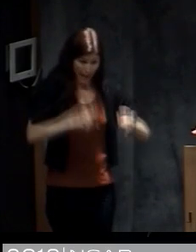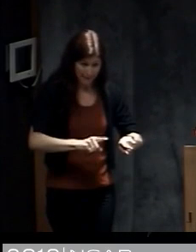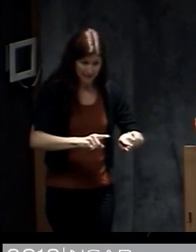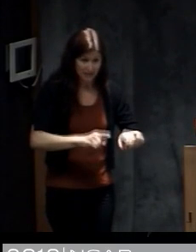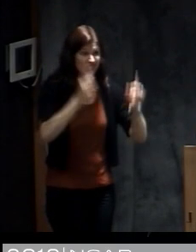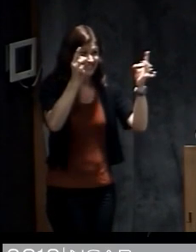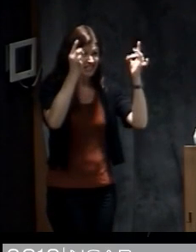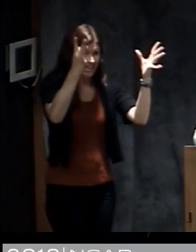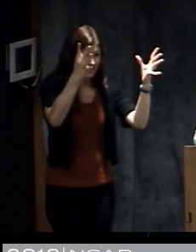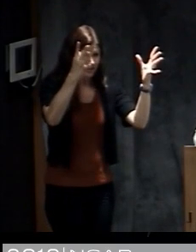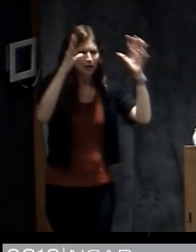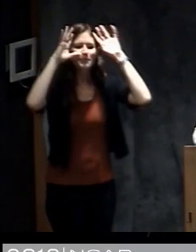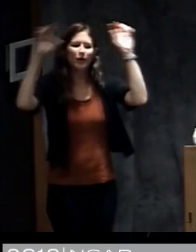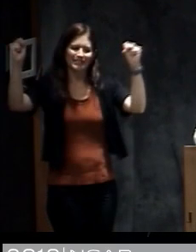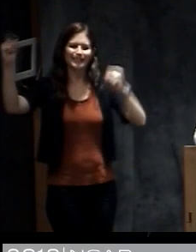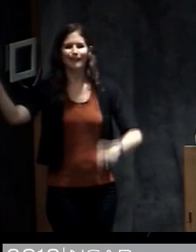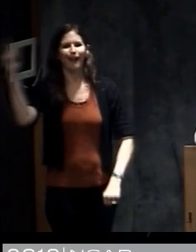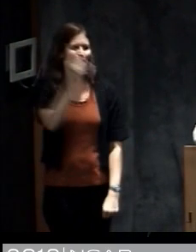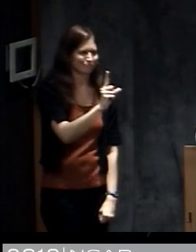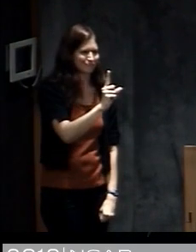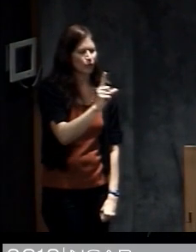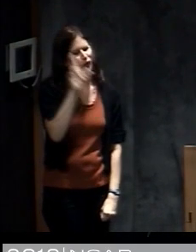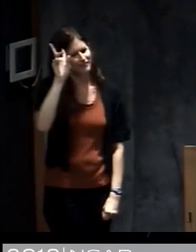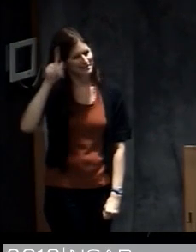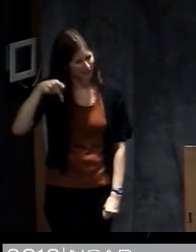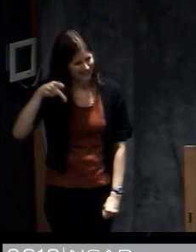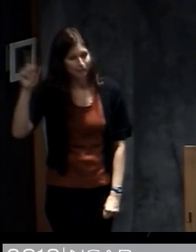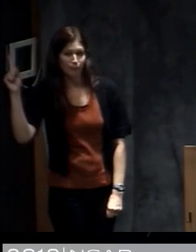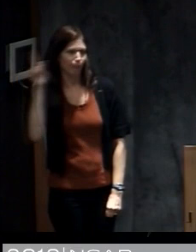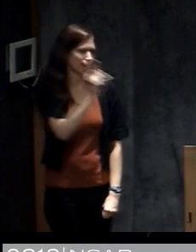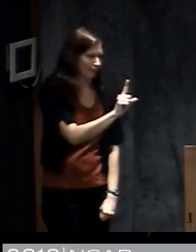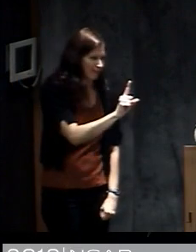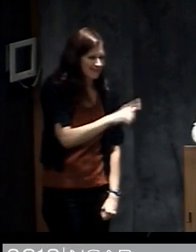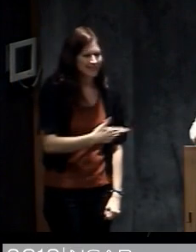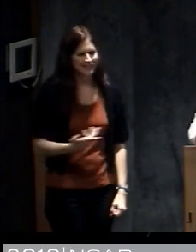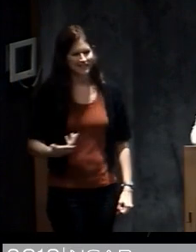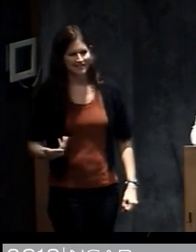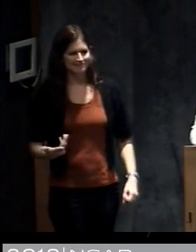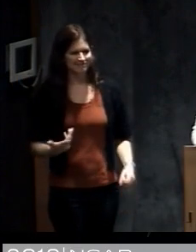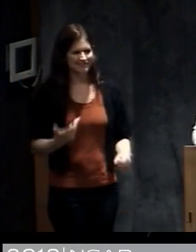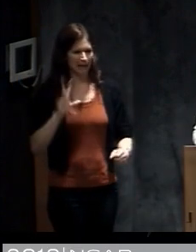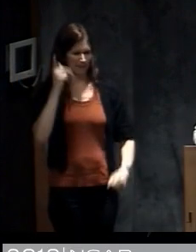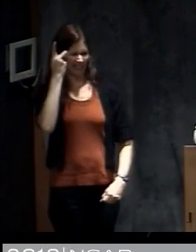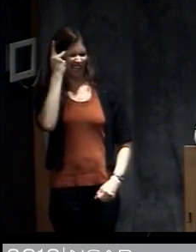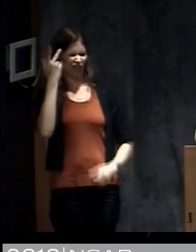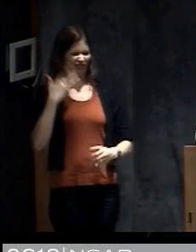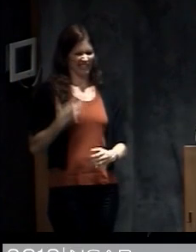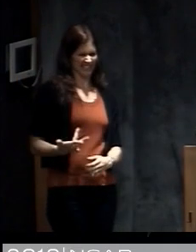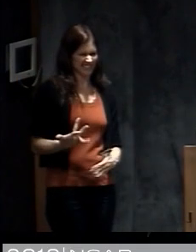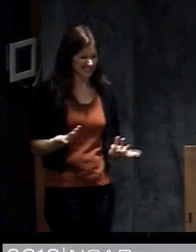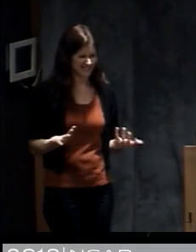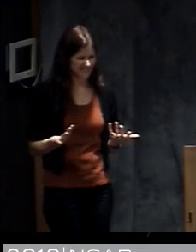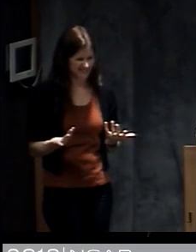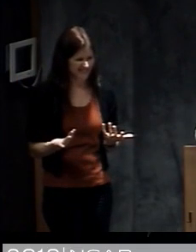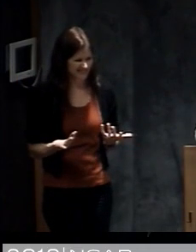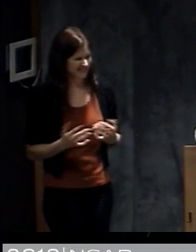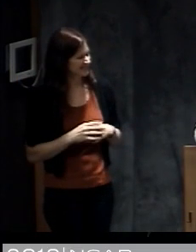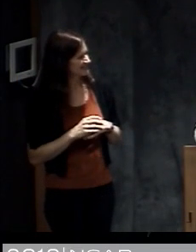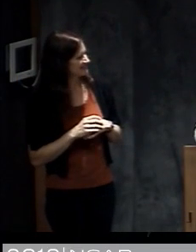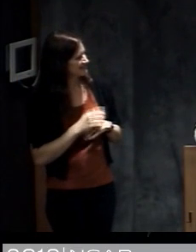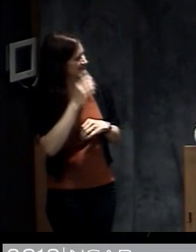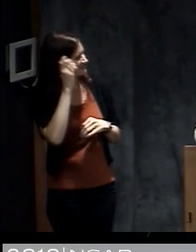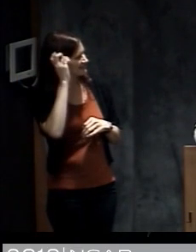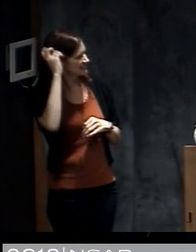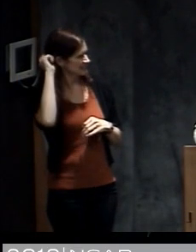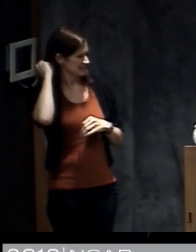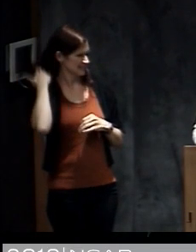disasters. They send the president or the vice president out depending on you know how important they think it is I guess or the political will like who you know in that part